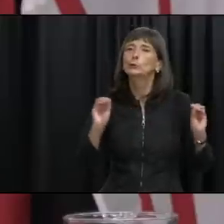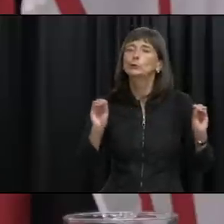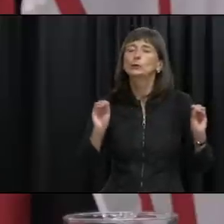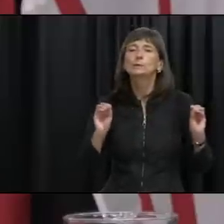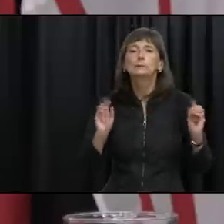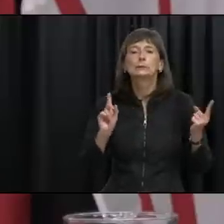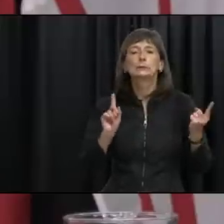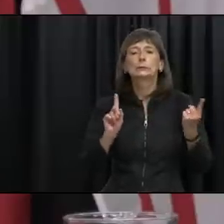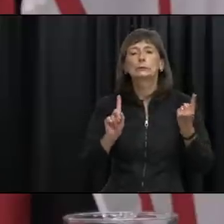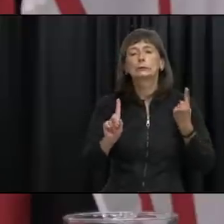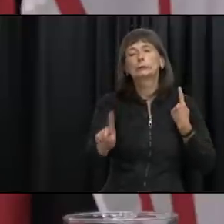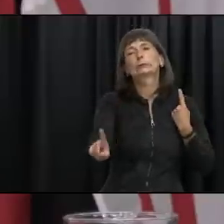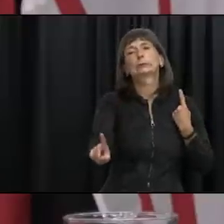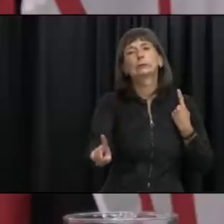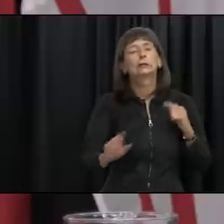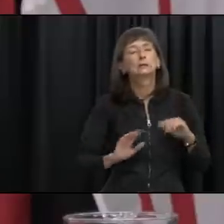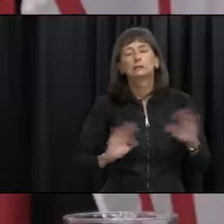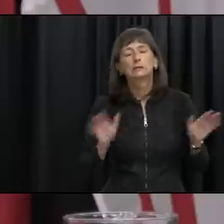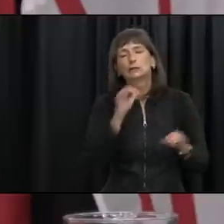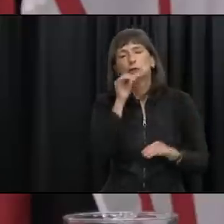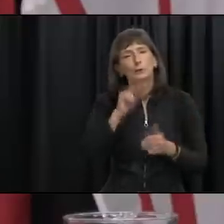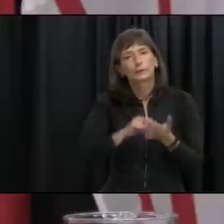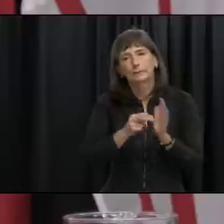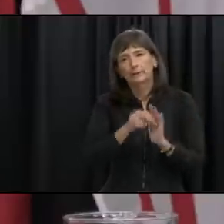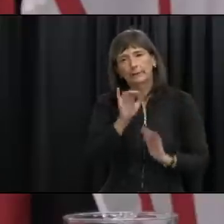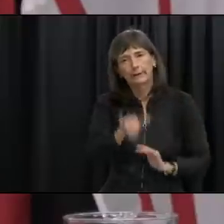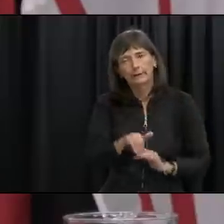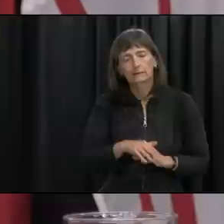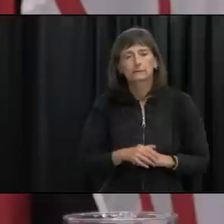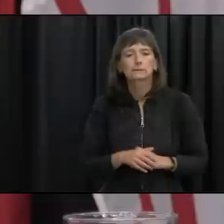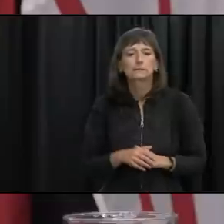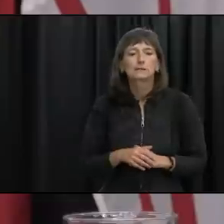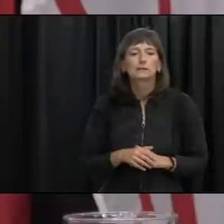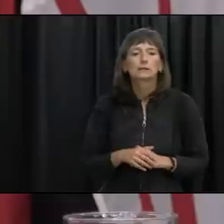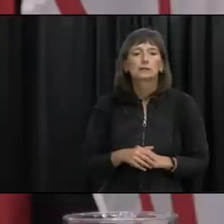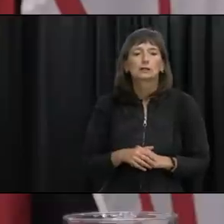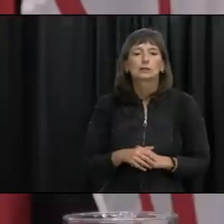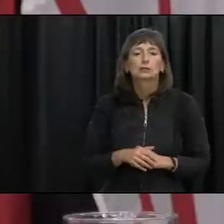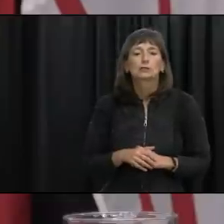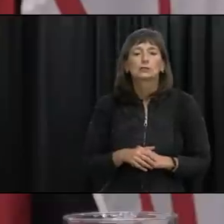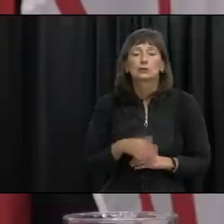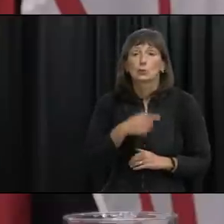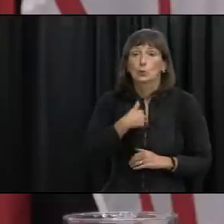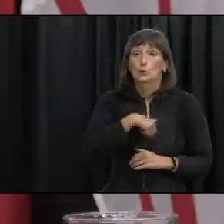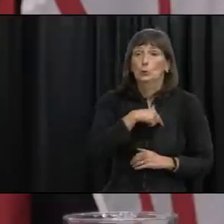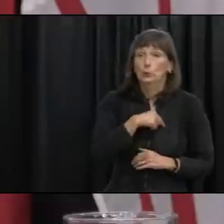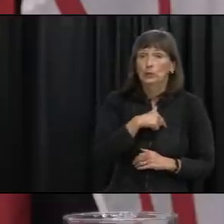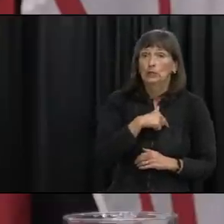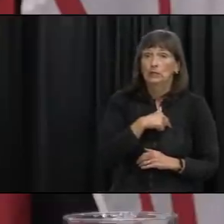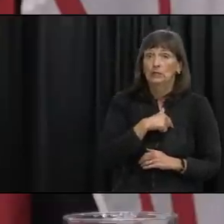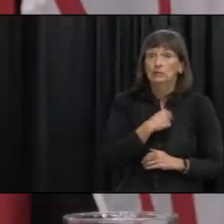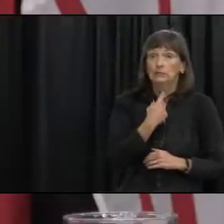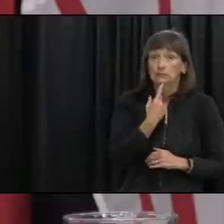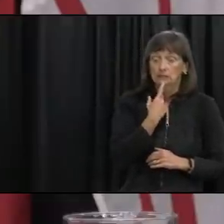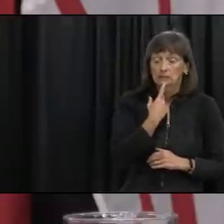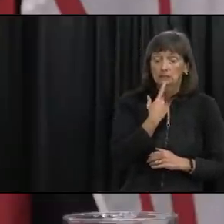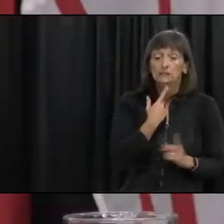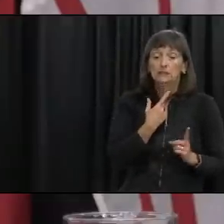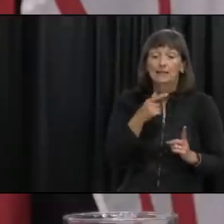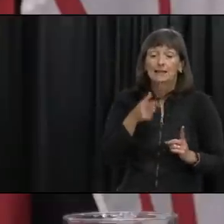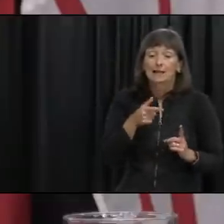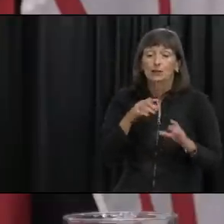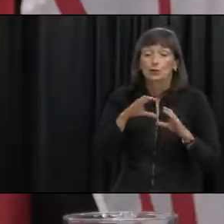absolutely zero and what we have suggested what dr sevier's categorization is is that people in this group